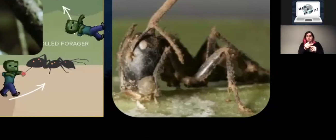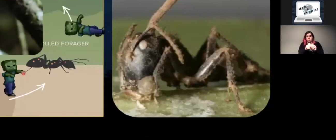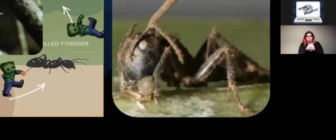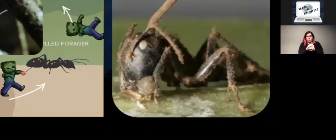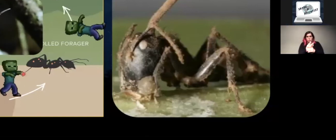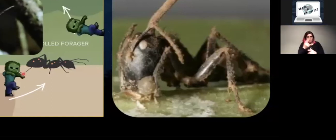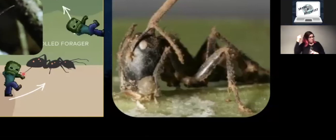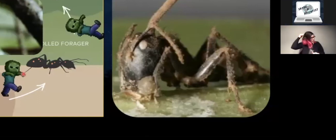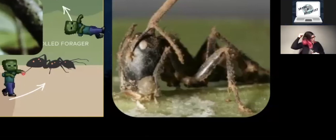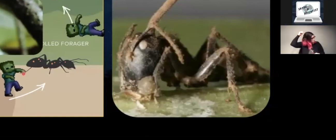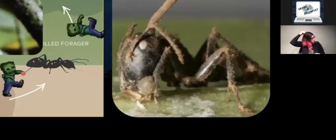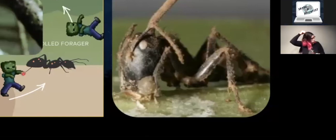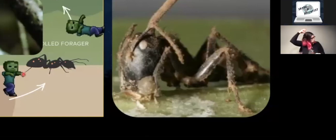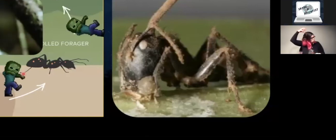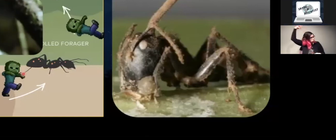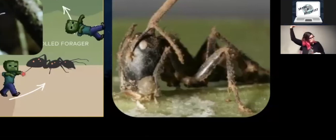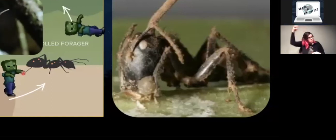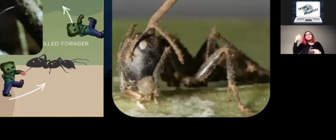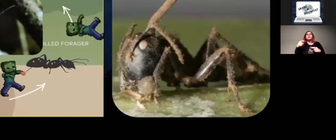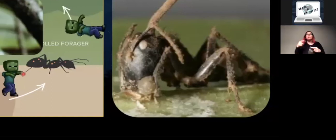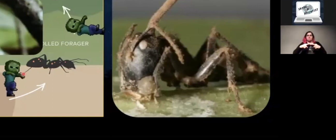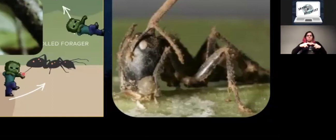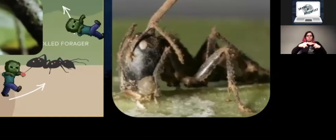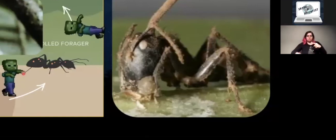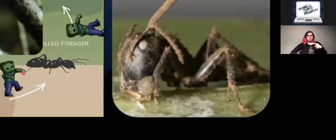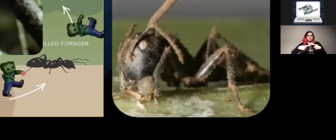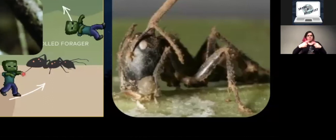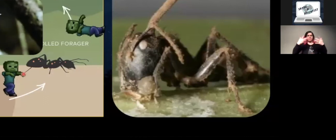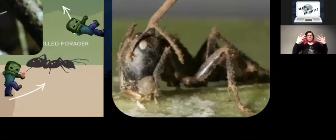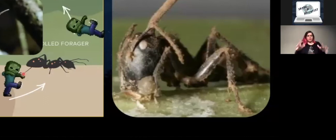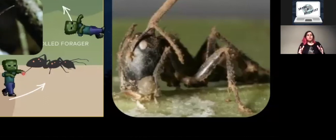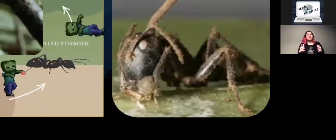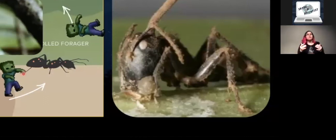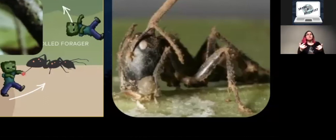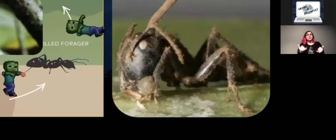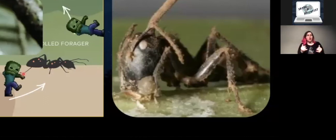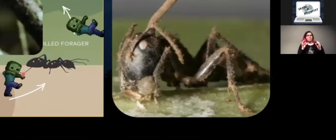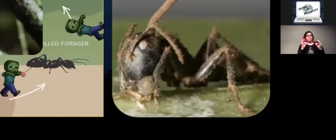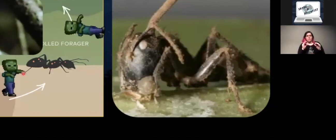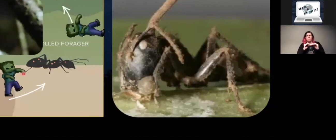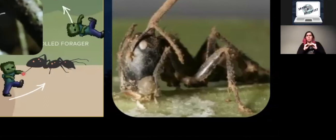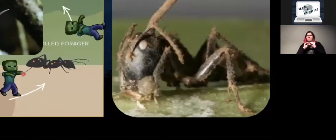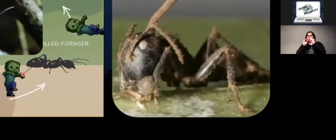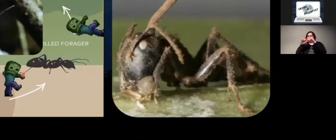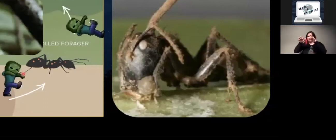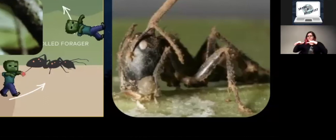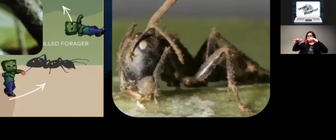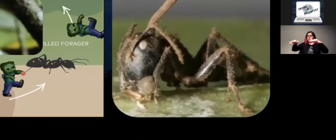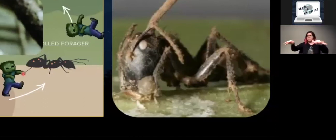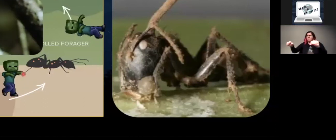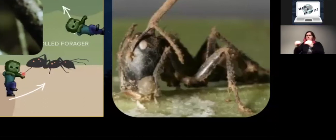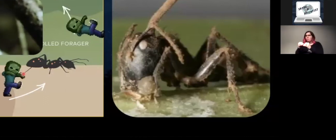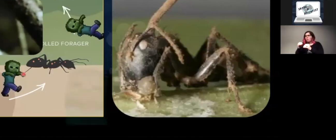head, thus completing the life cycle and positioning itself at a perfect spot to spread more spores onto ants below.